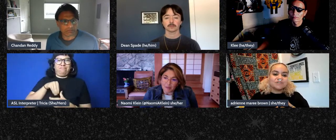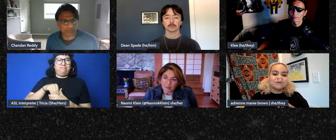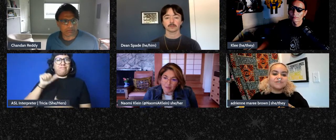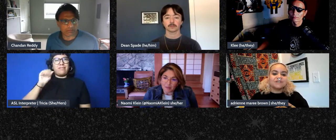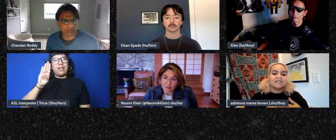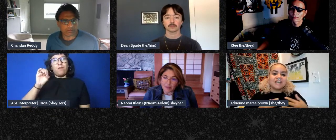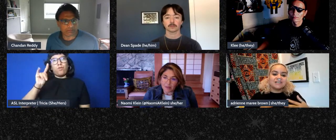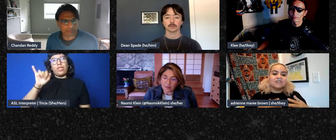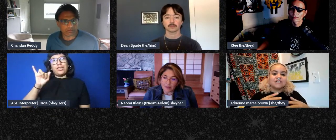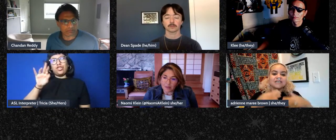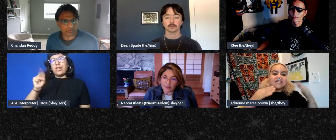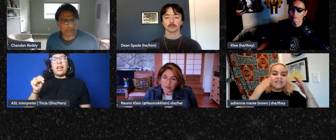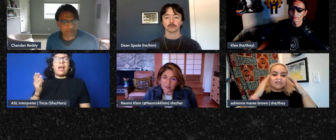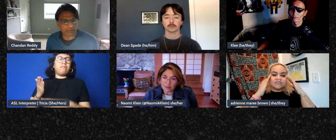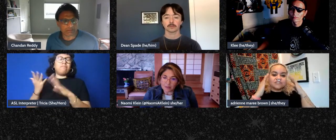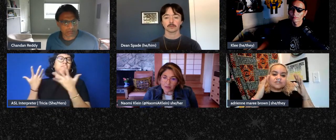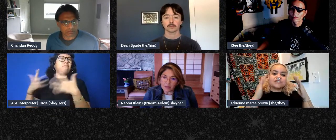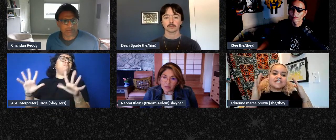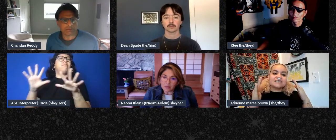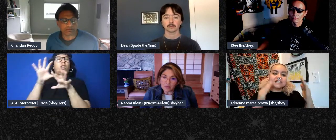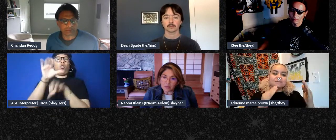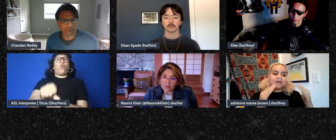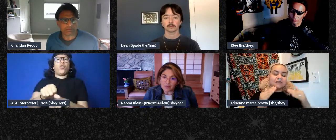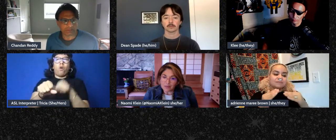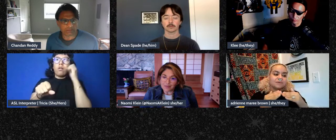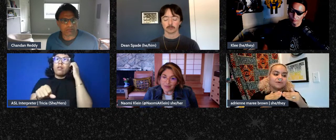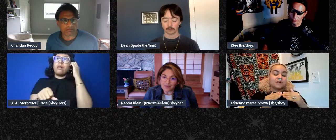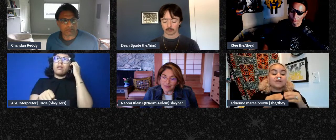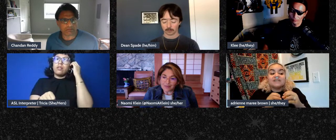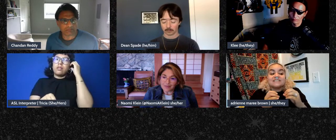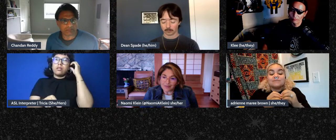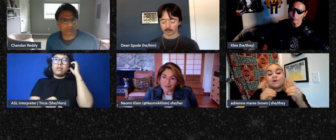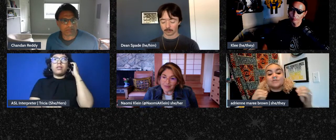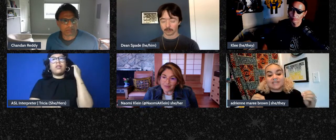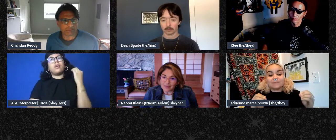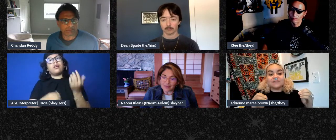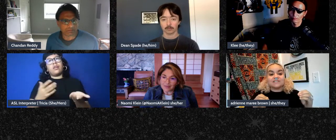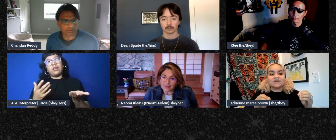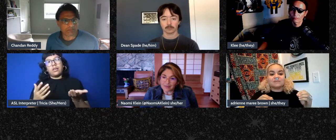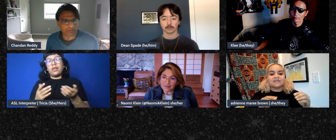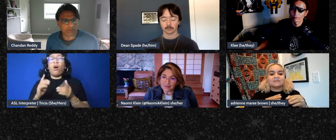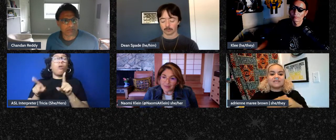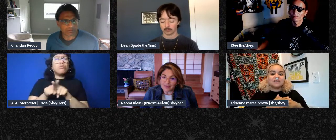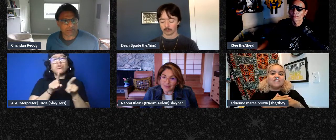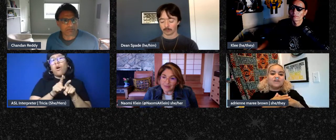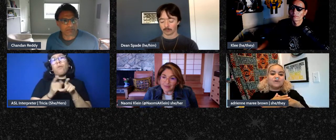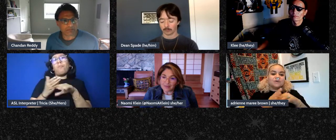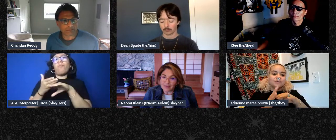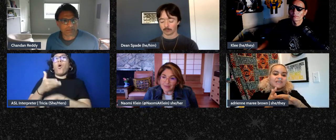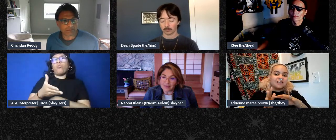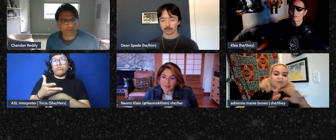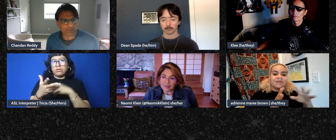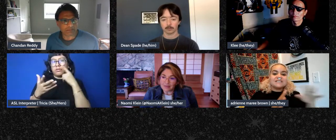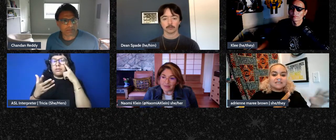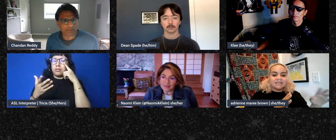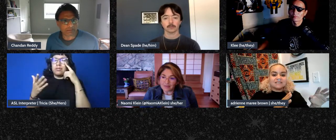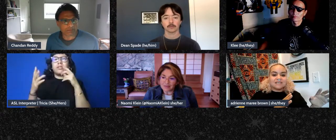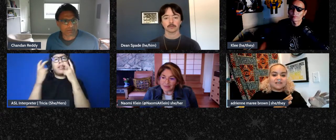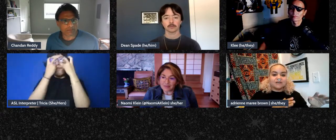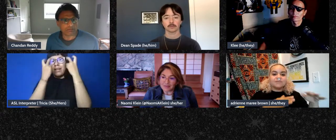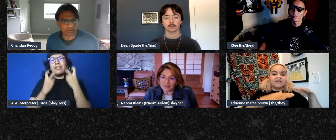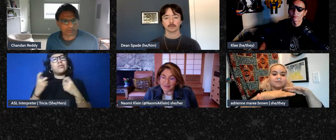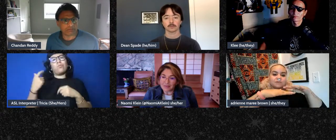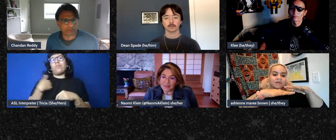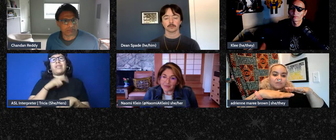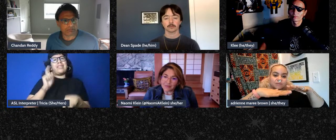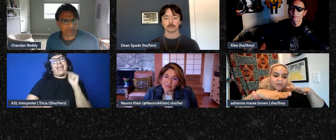post colonial and you know like there's certain things that I or even I say post capitalist right because I'm like we can't erase it it's